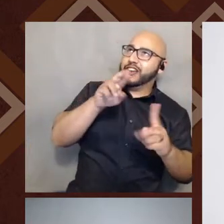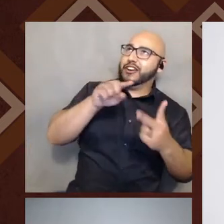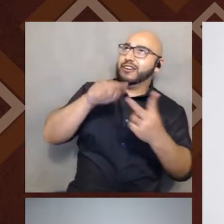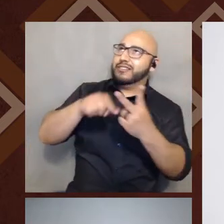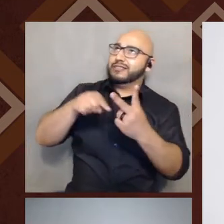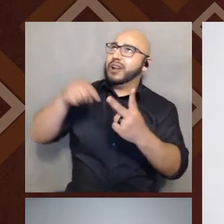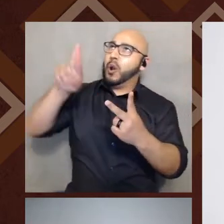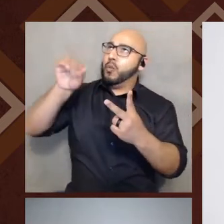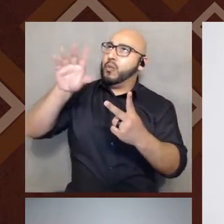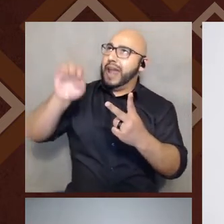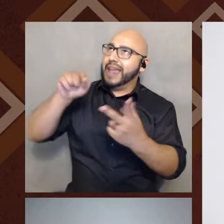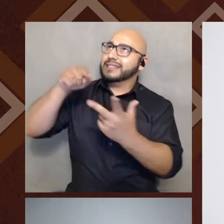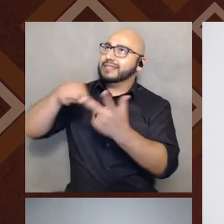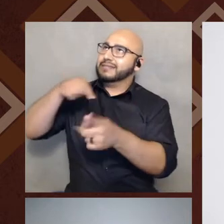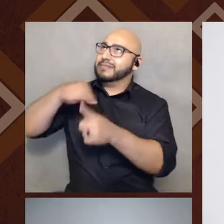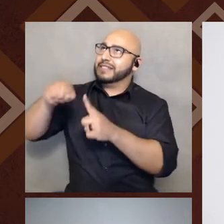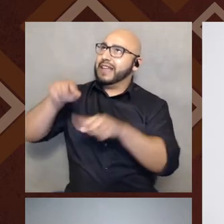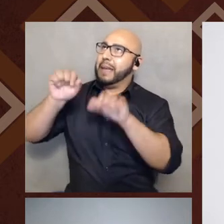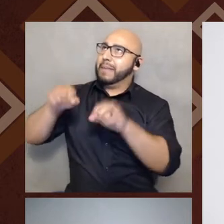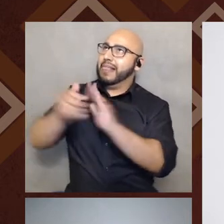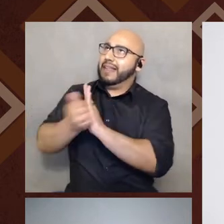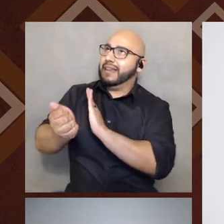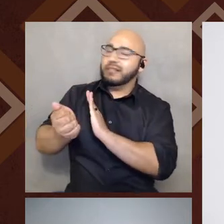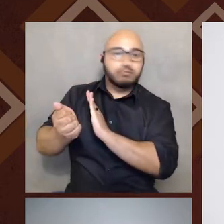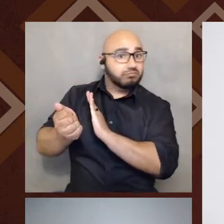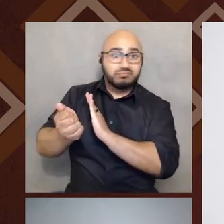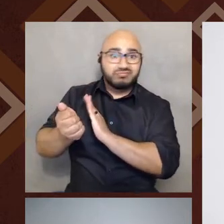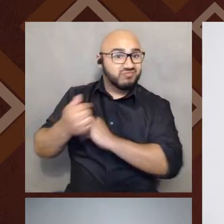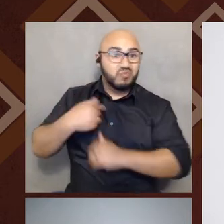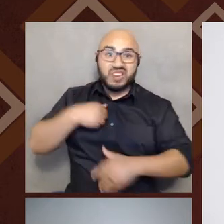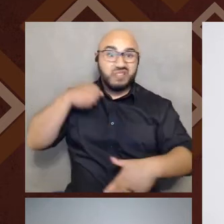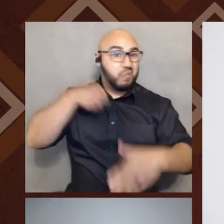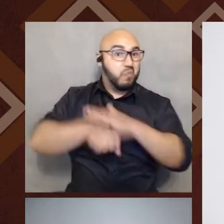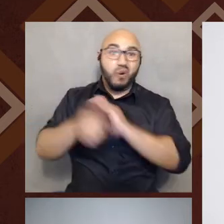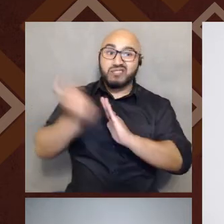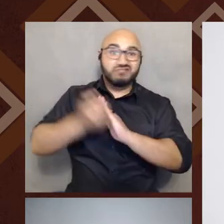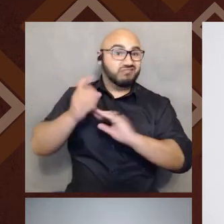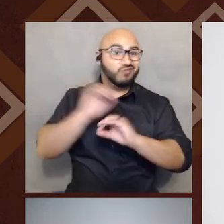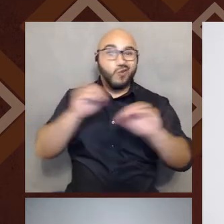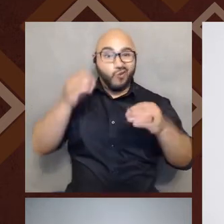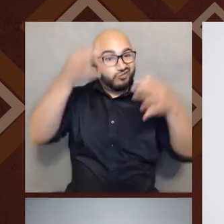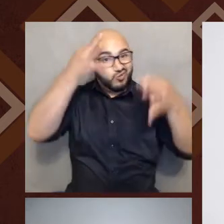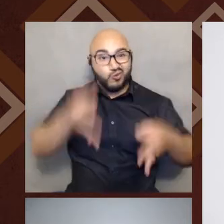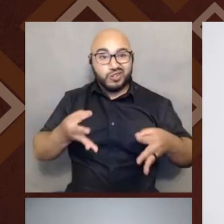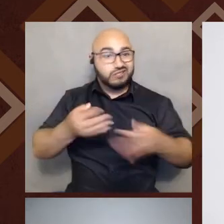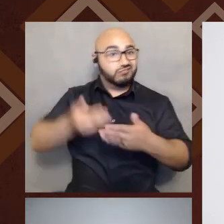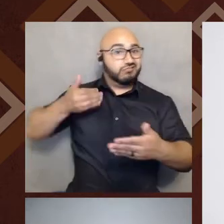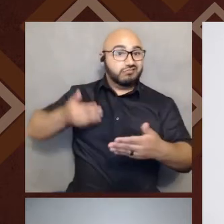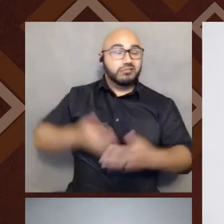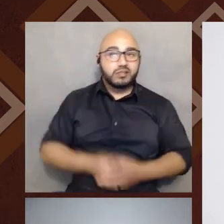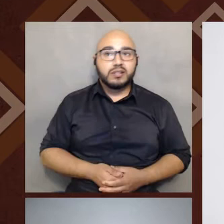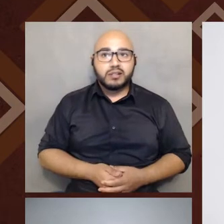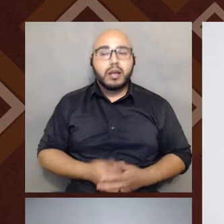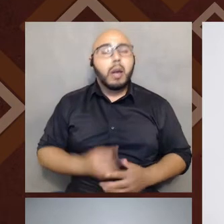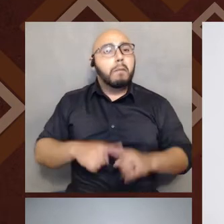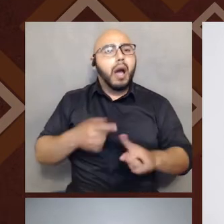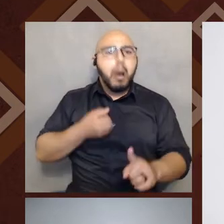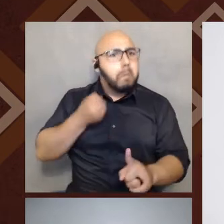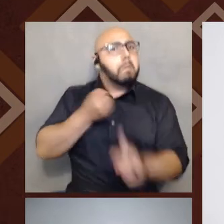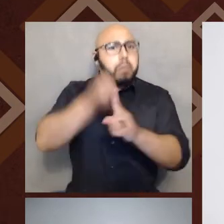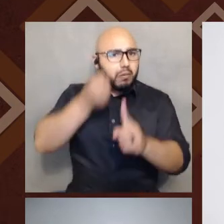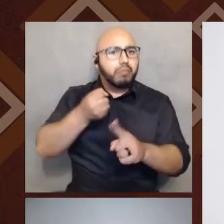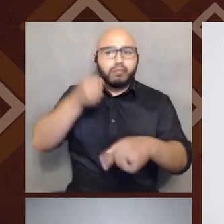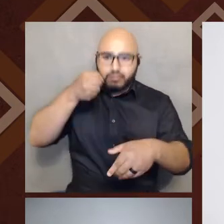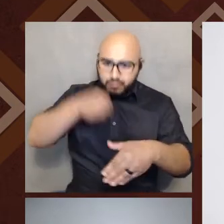ability. Right. It's not something that we have choice in. But we are born into a world that